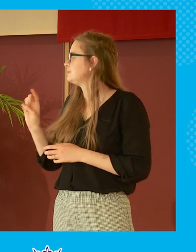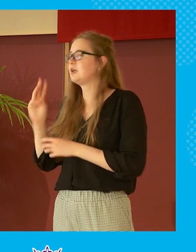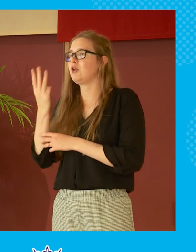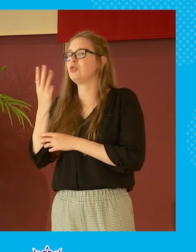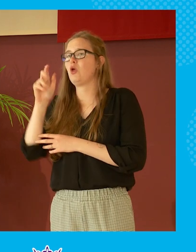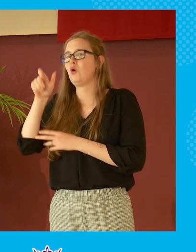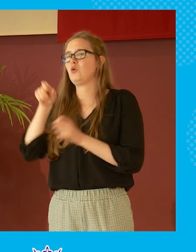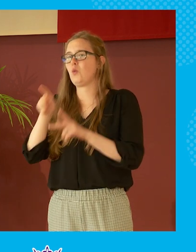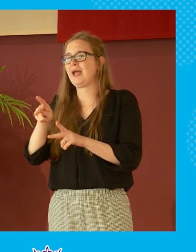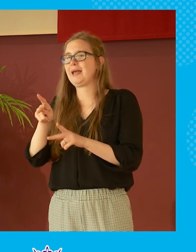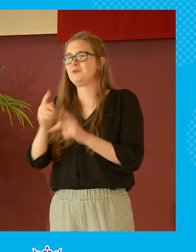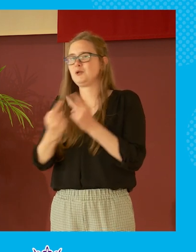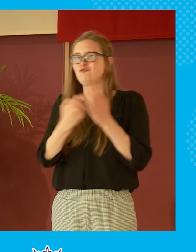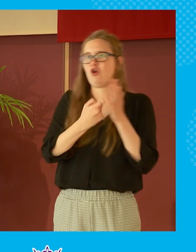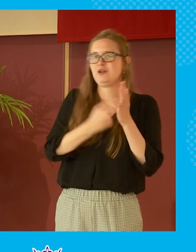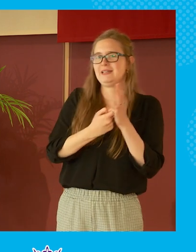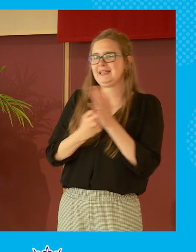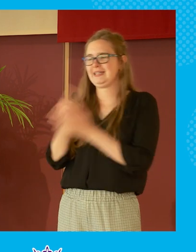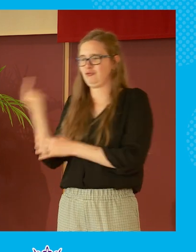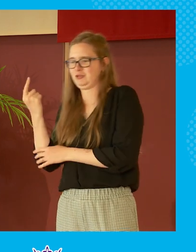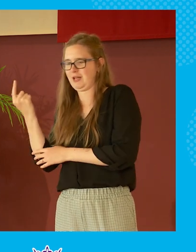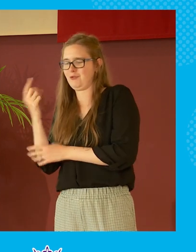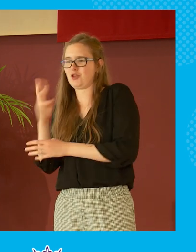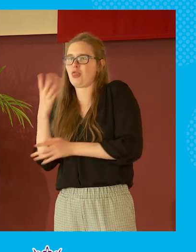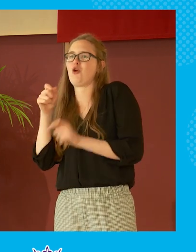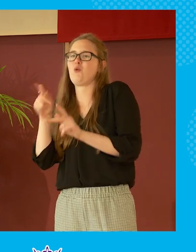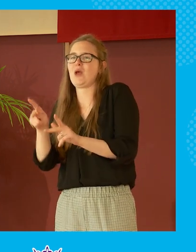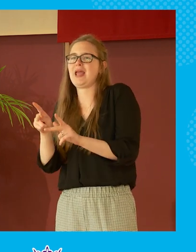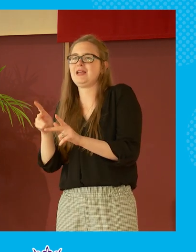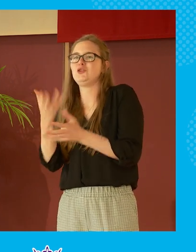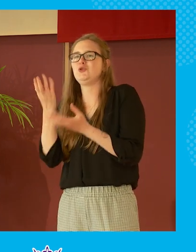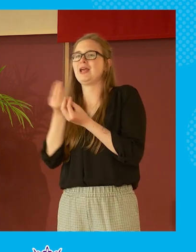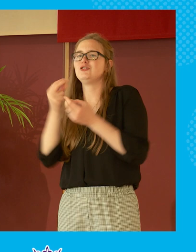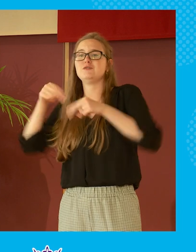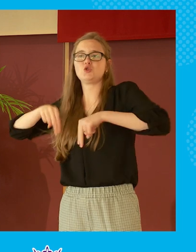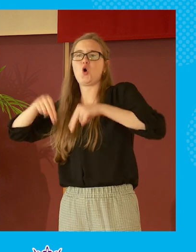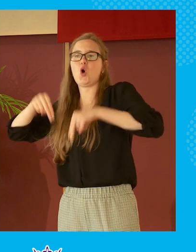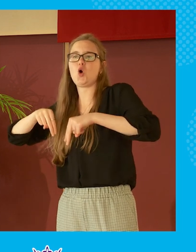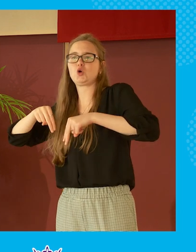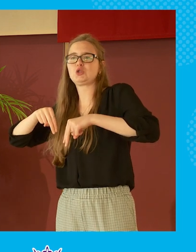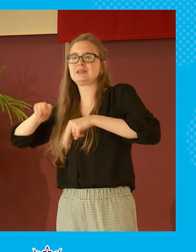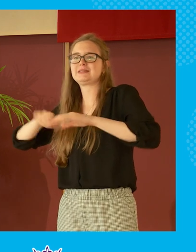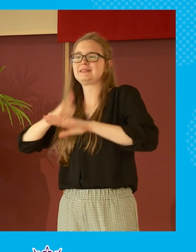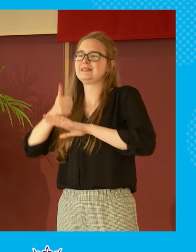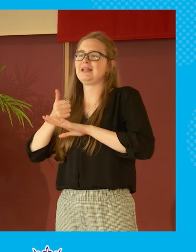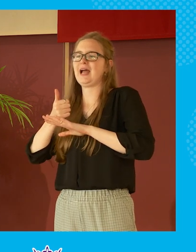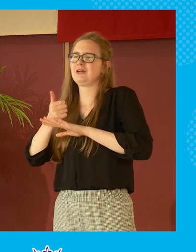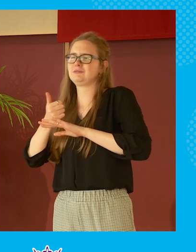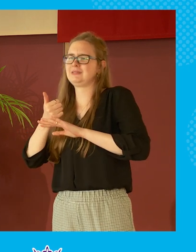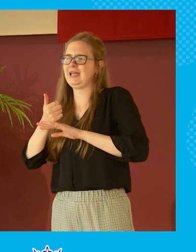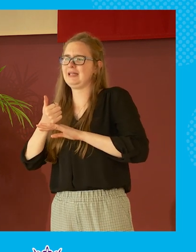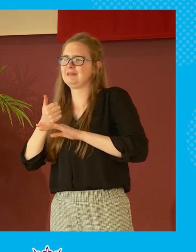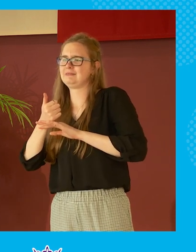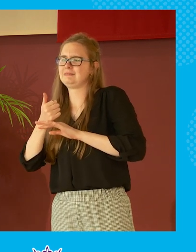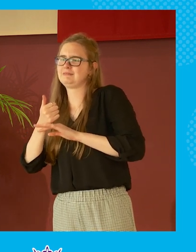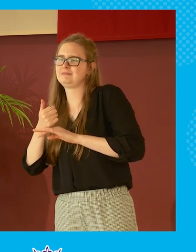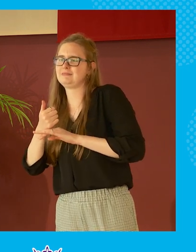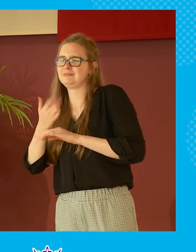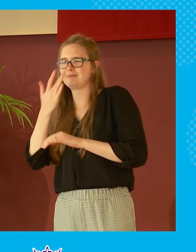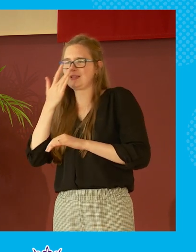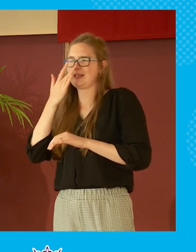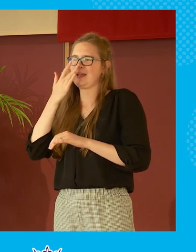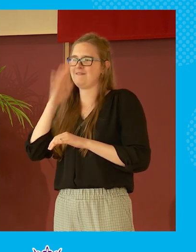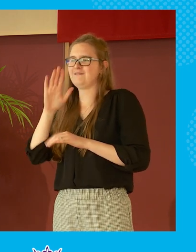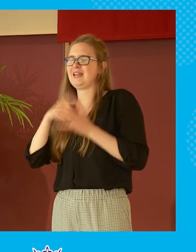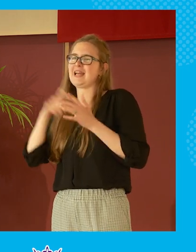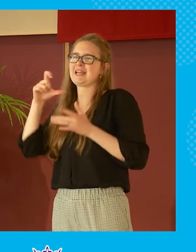roddy and i i've hit upon it you you get yourself a springer spaniel and then you put up a canine shield between you and the rest of the social